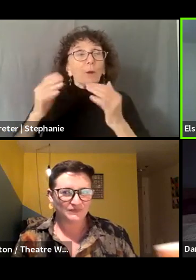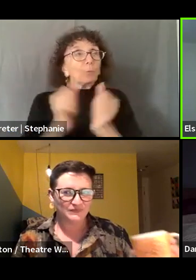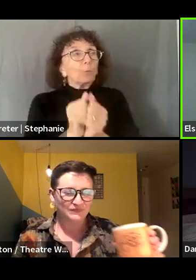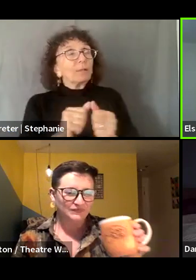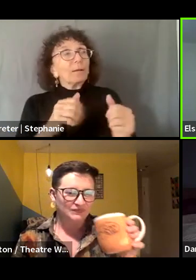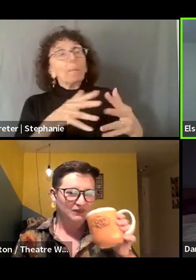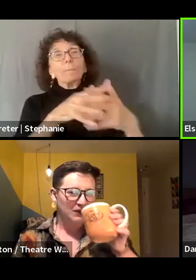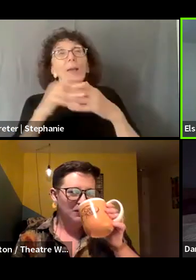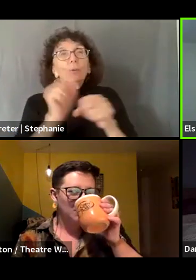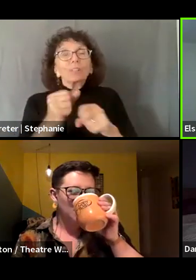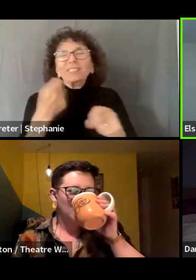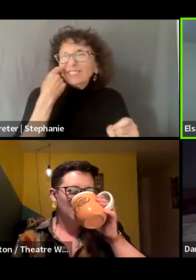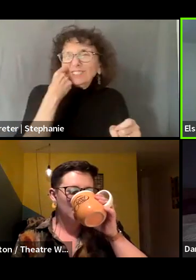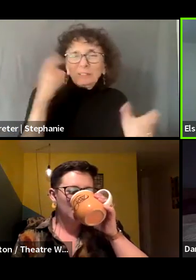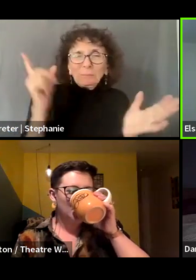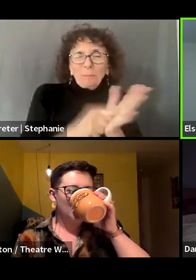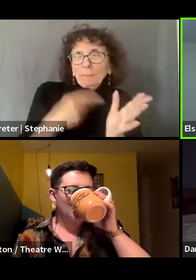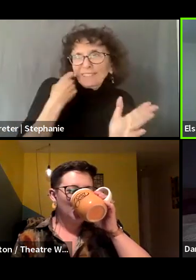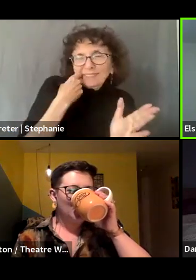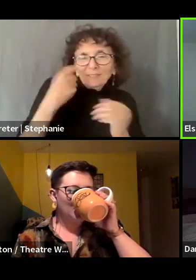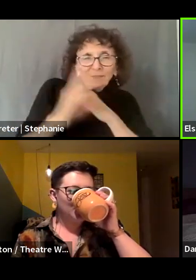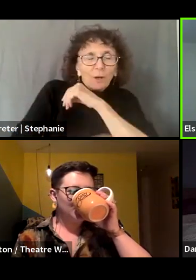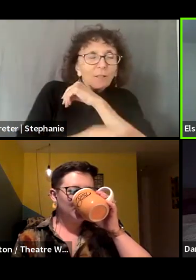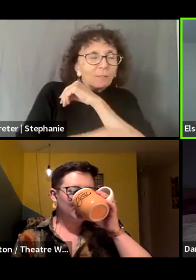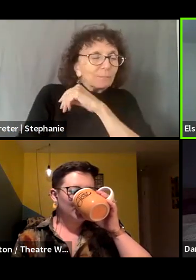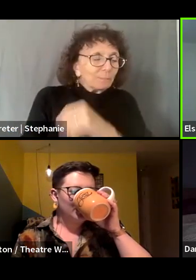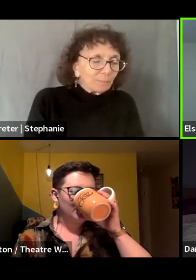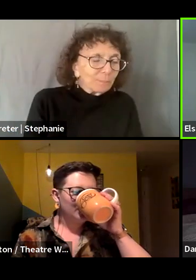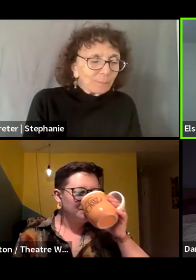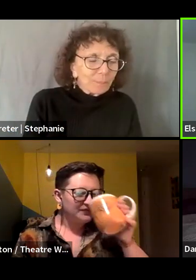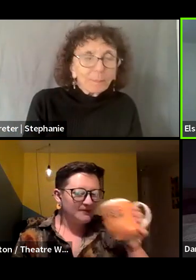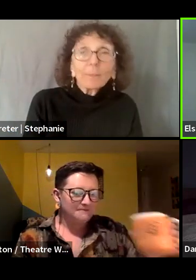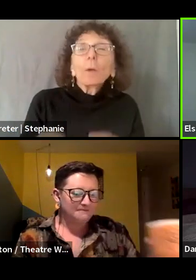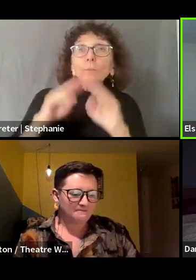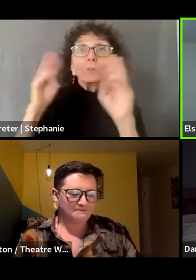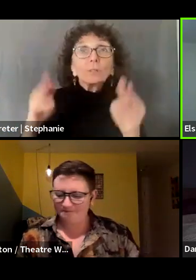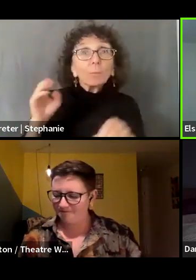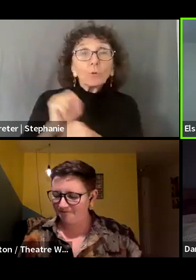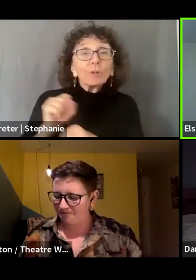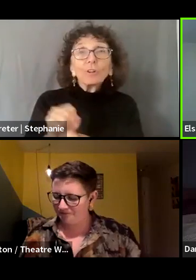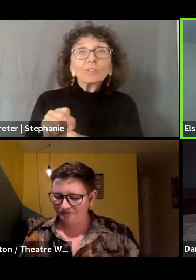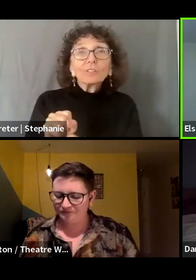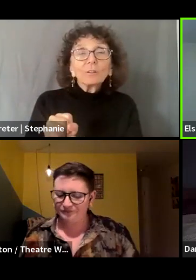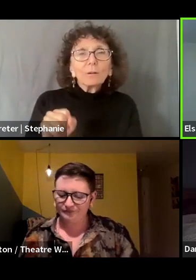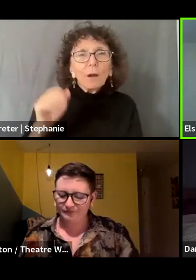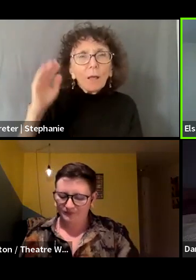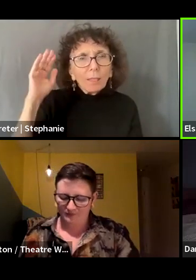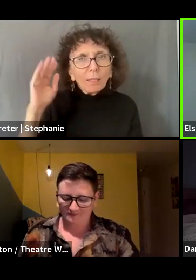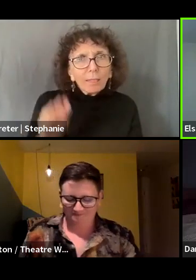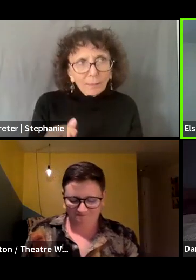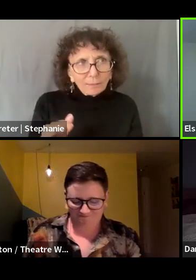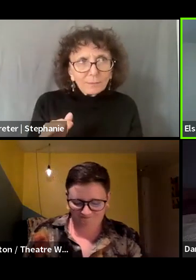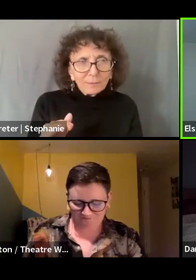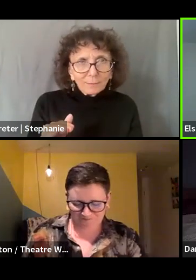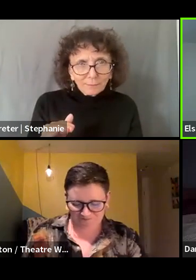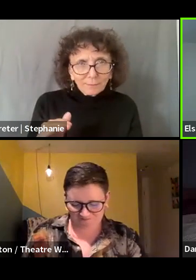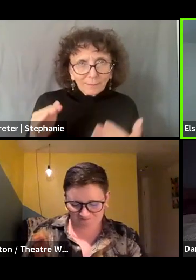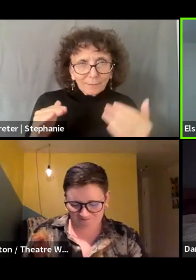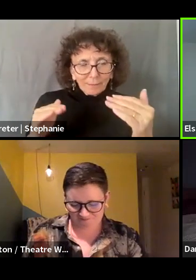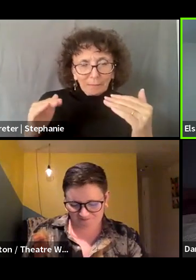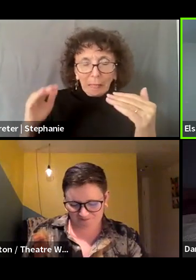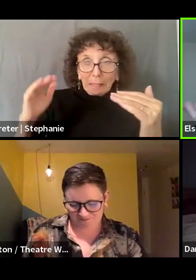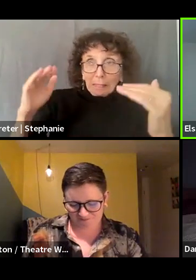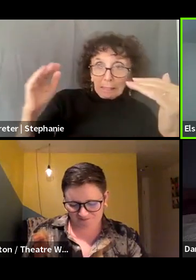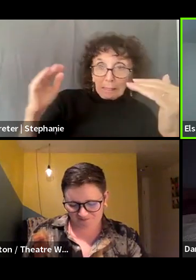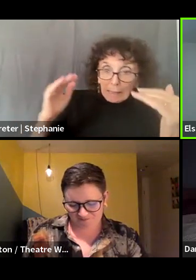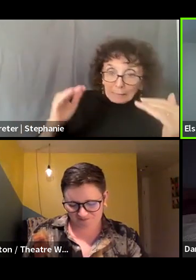It just came out this fall. And, you know, museum workers are less satisfied by a pretty significant percent than,